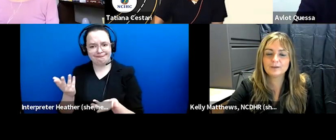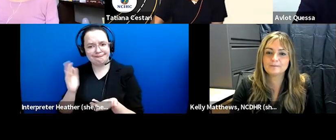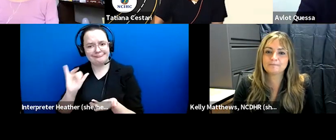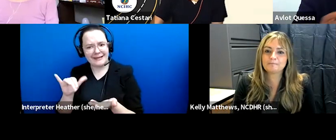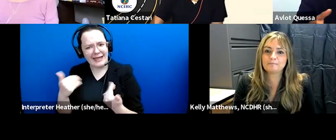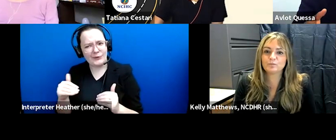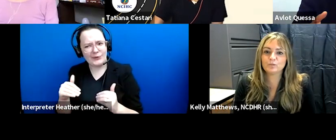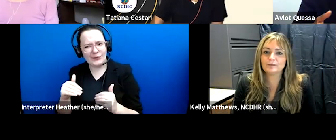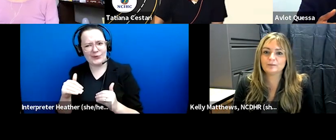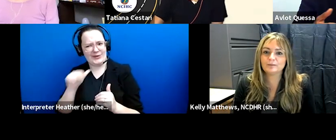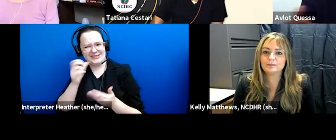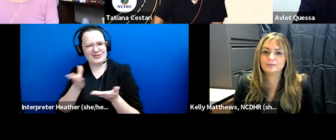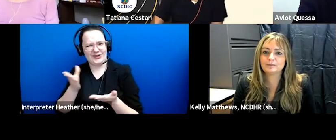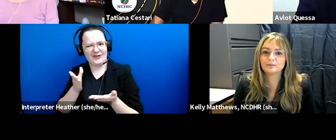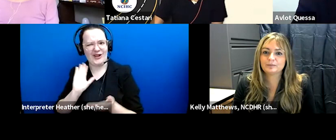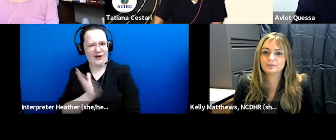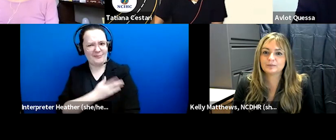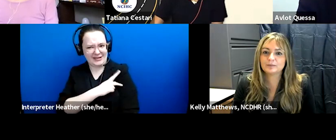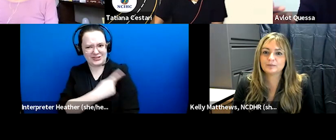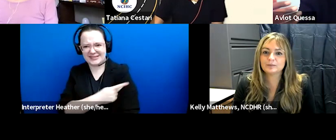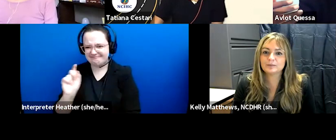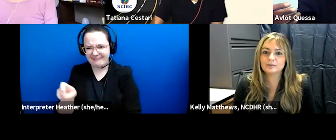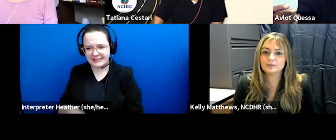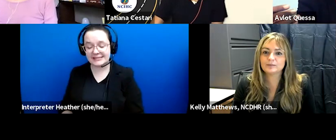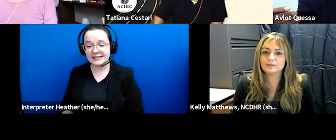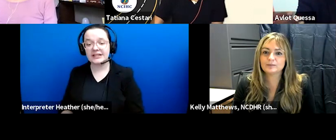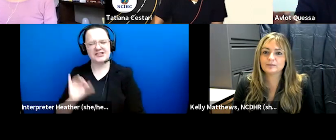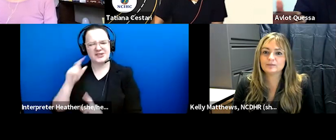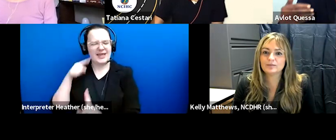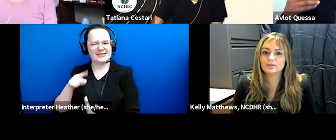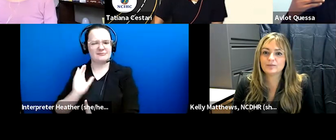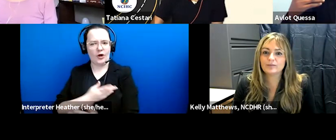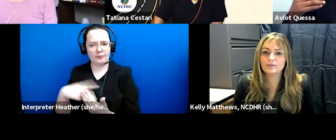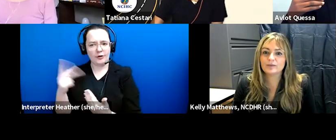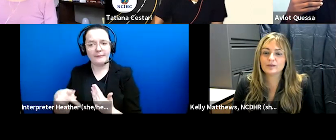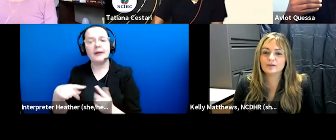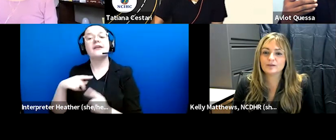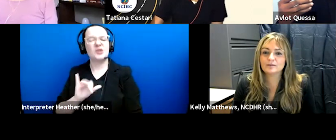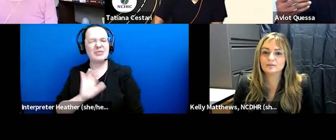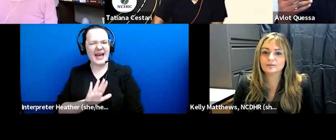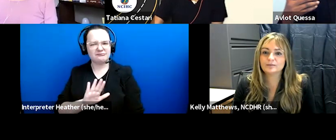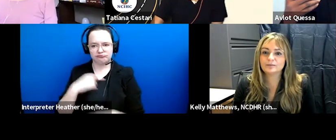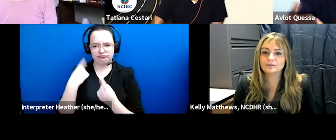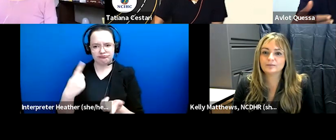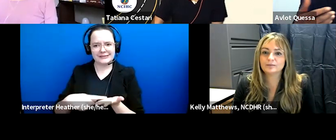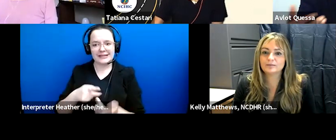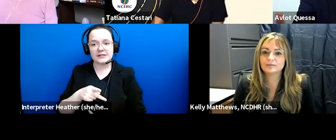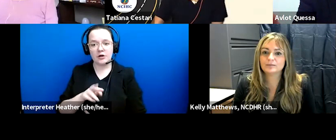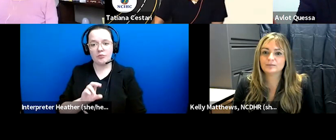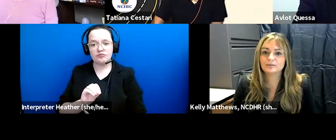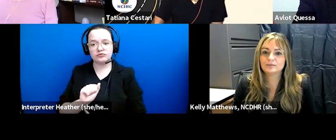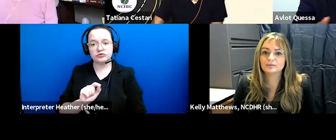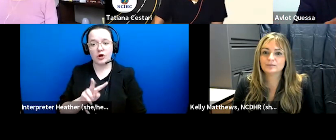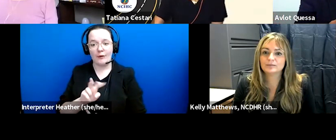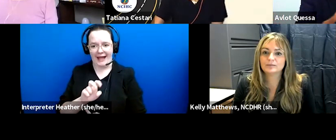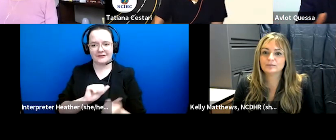that's that's our program in addition to that we also use a reactive approach so we ask to be invited